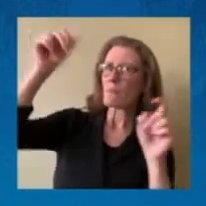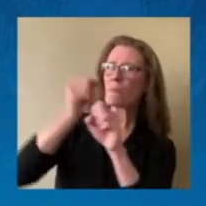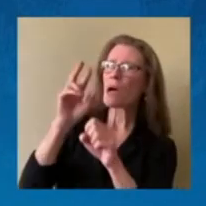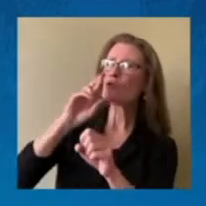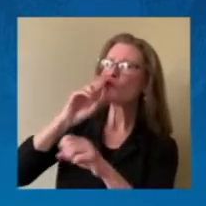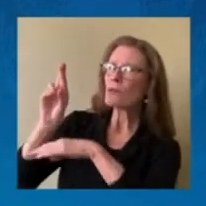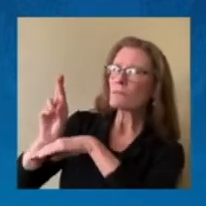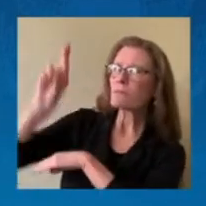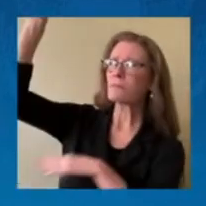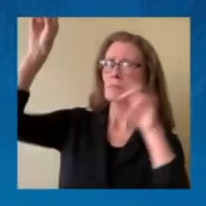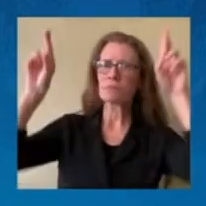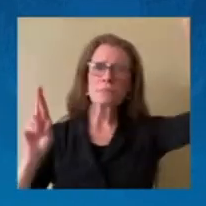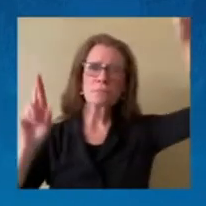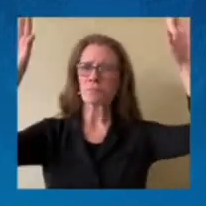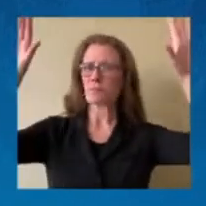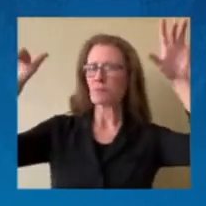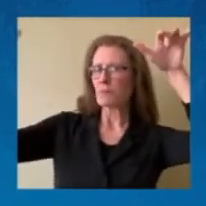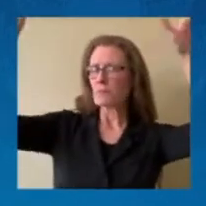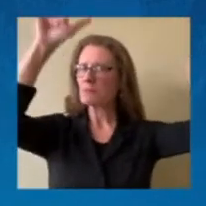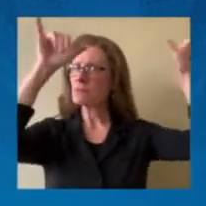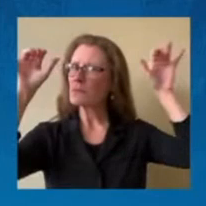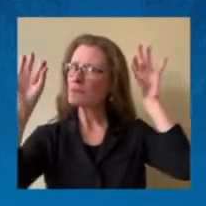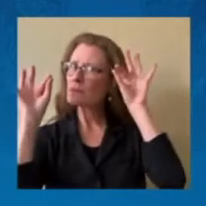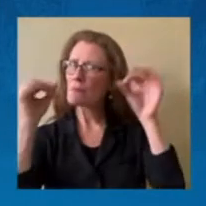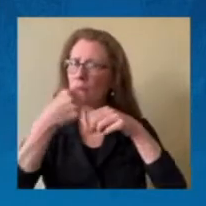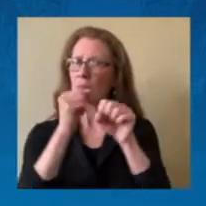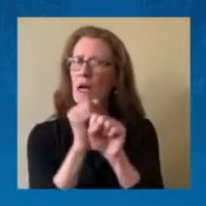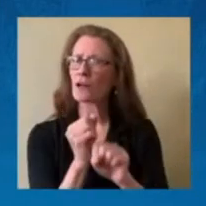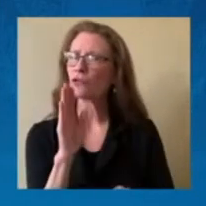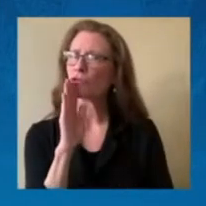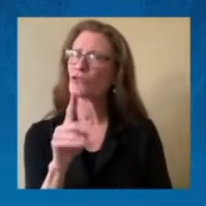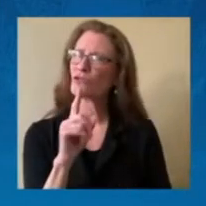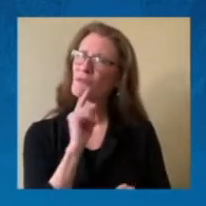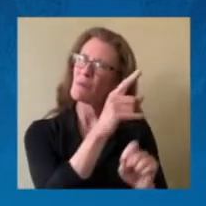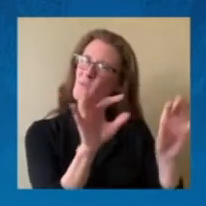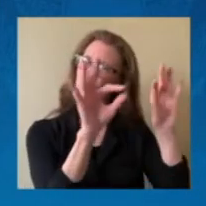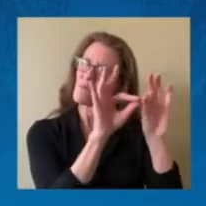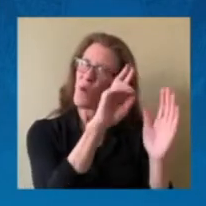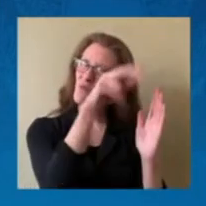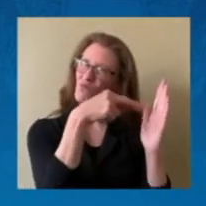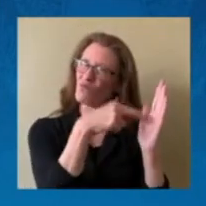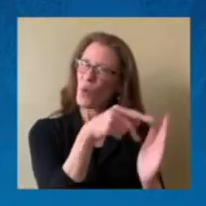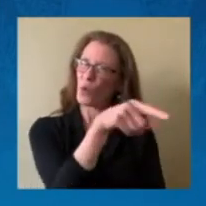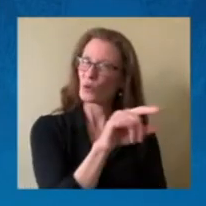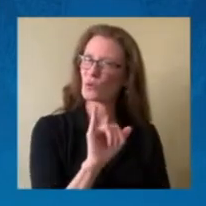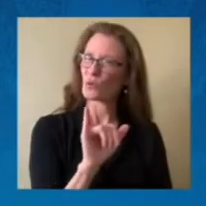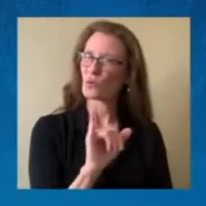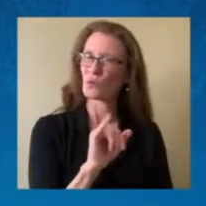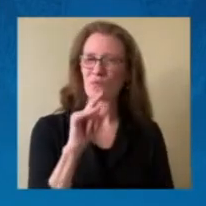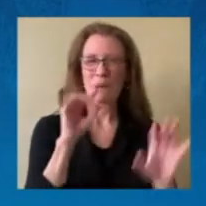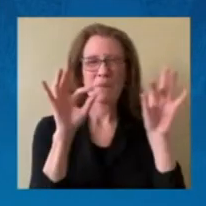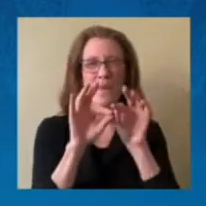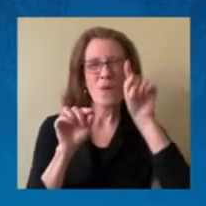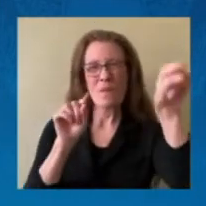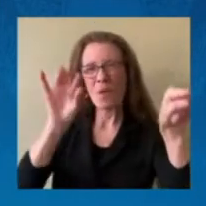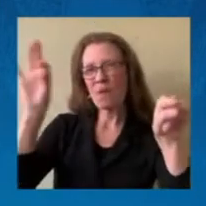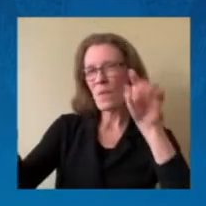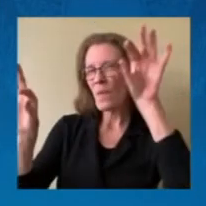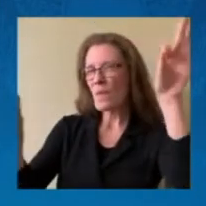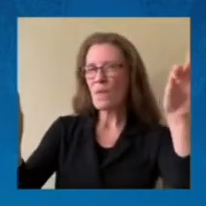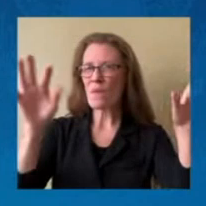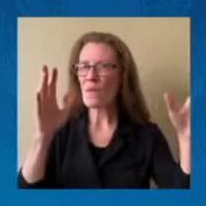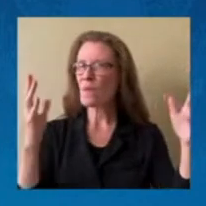is, given that role and given also the rapidity of which the technology is evolving,